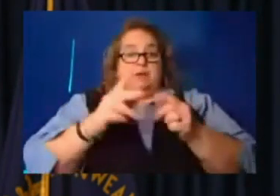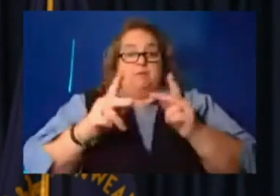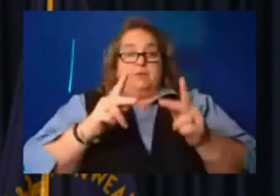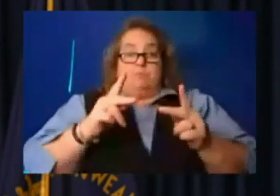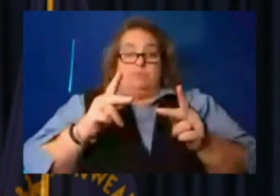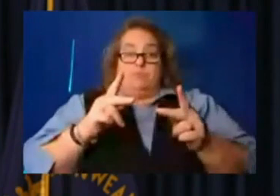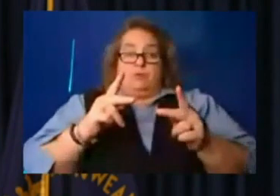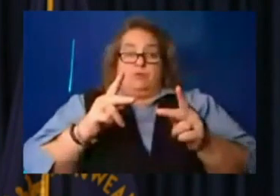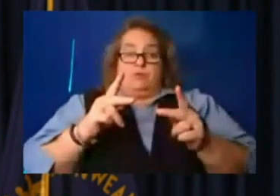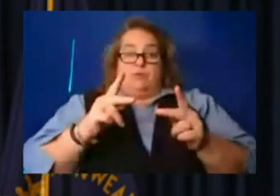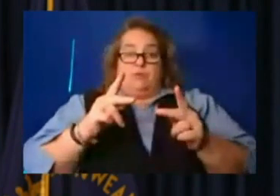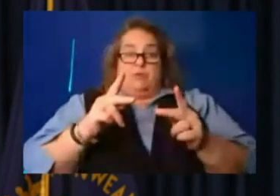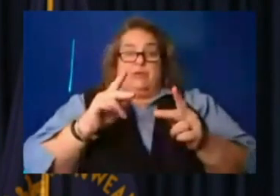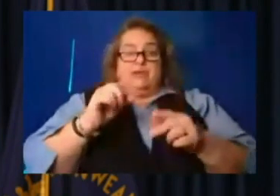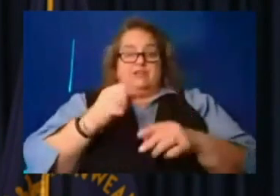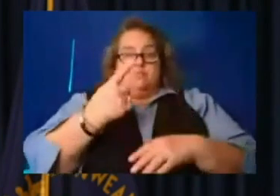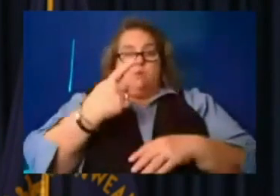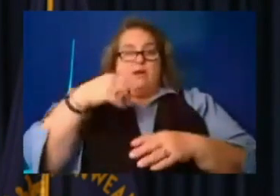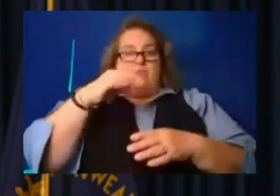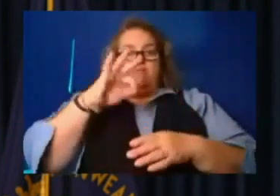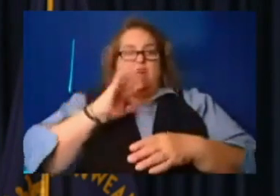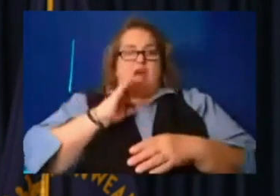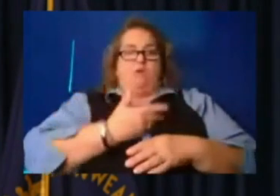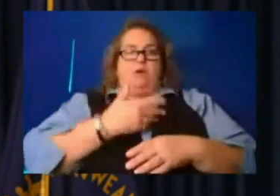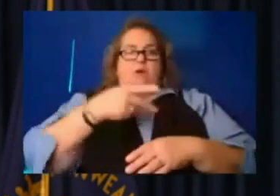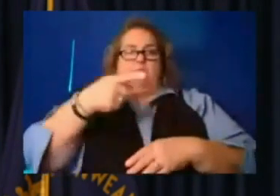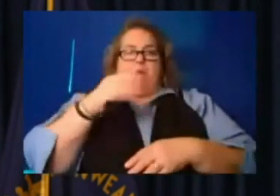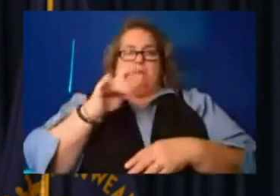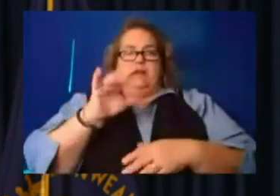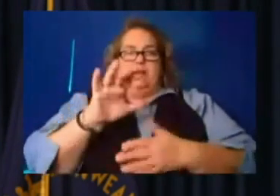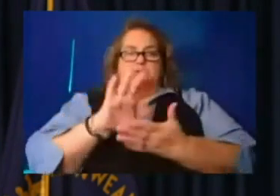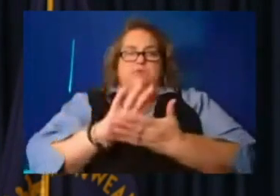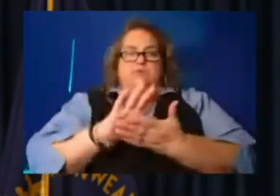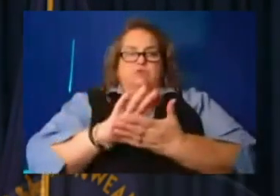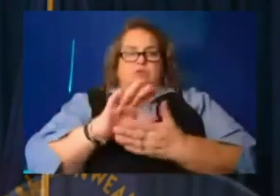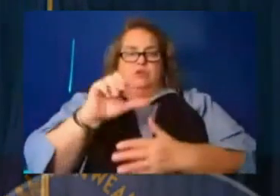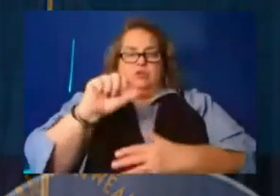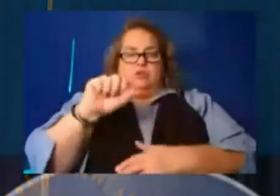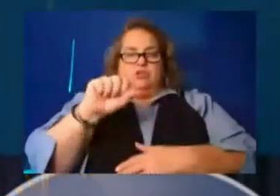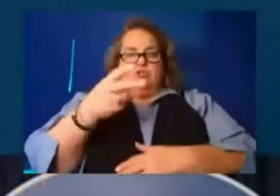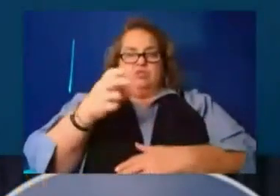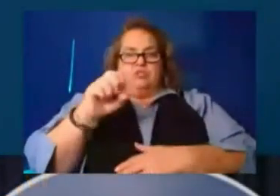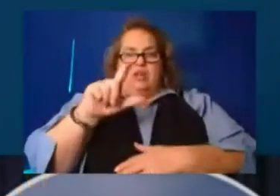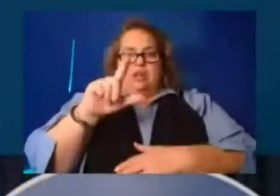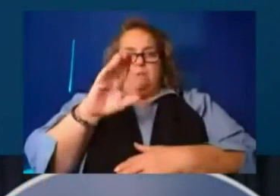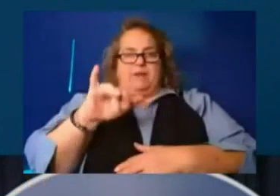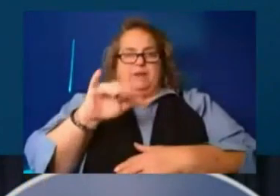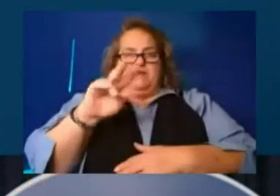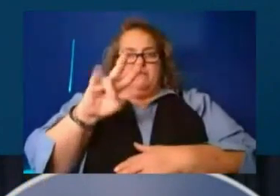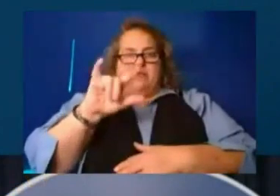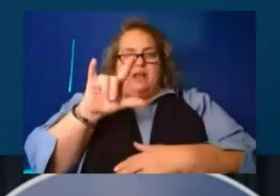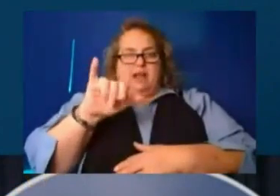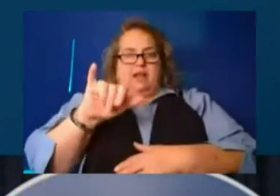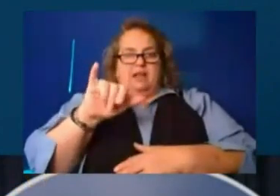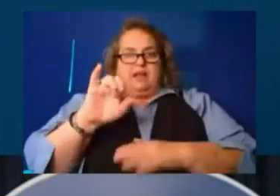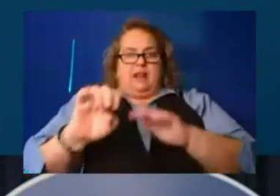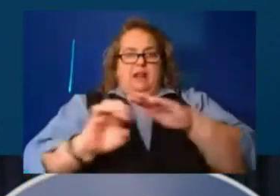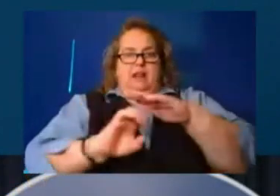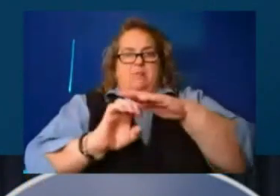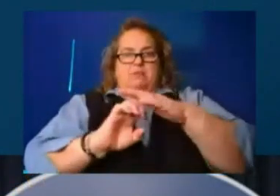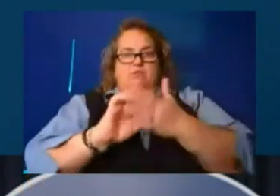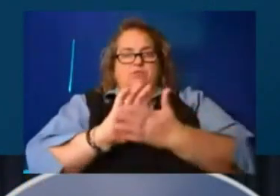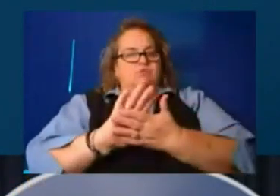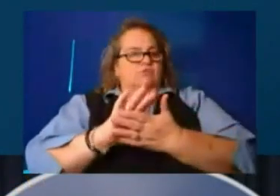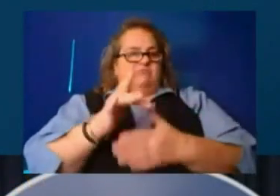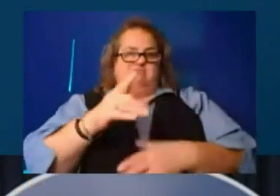in one of our public schools. This is Shelby Valley Elementary School and pretty amazing to see the